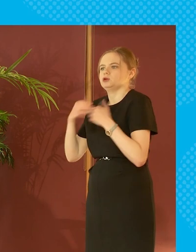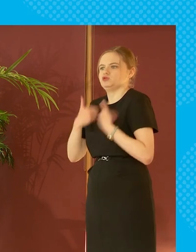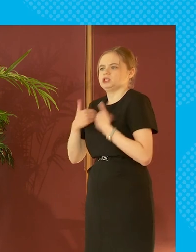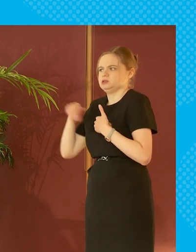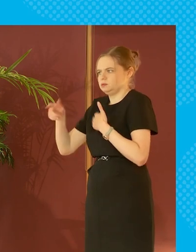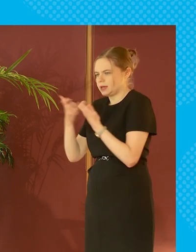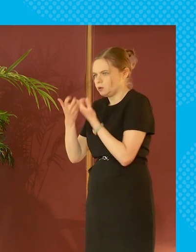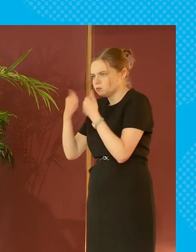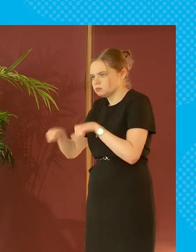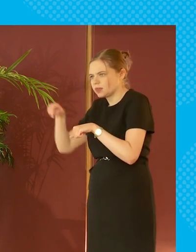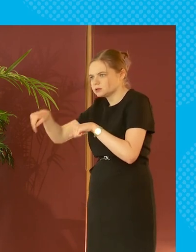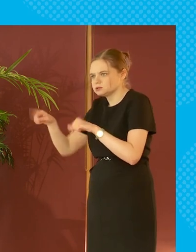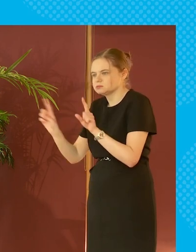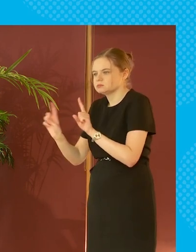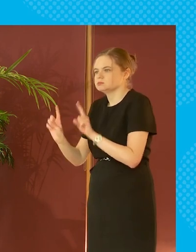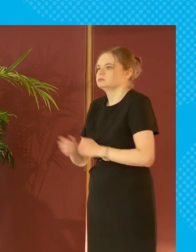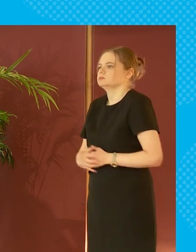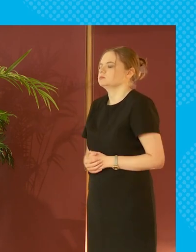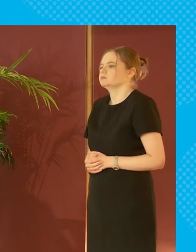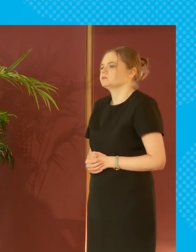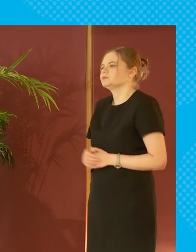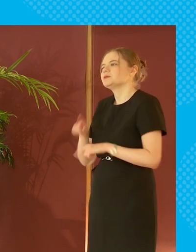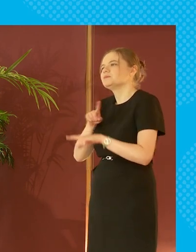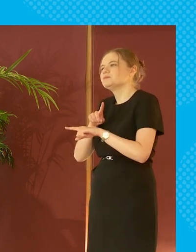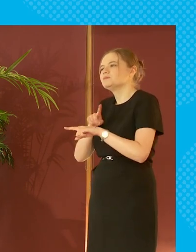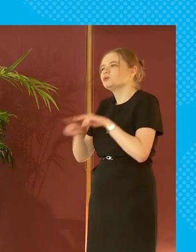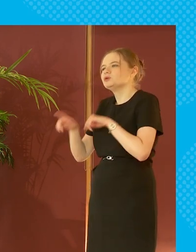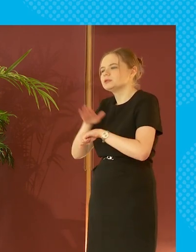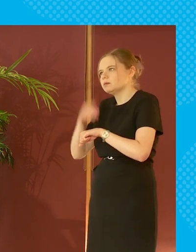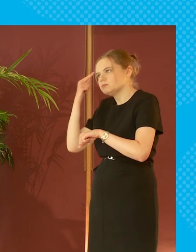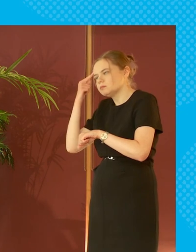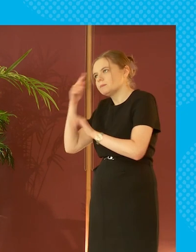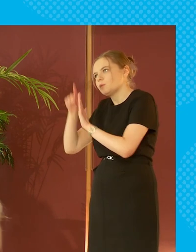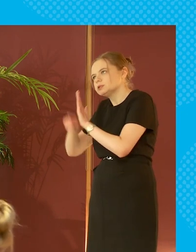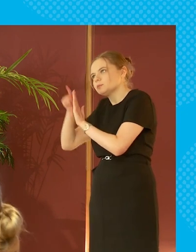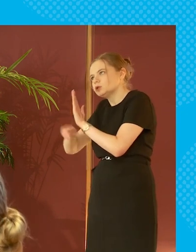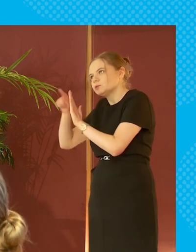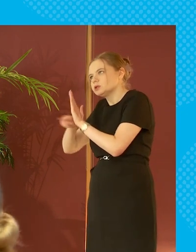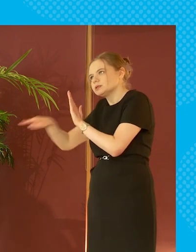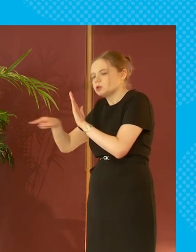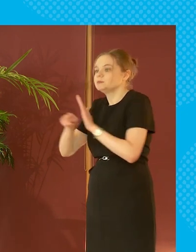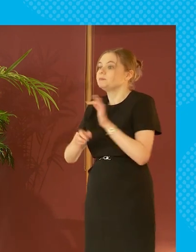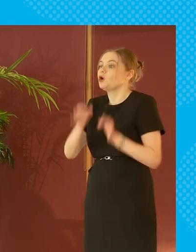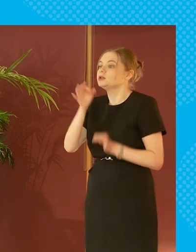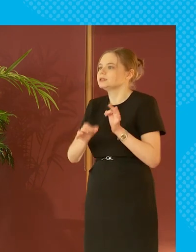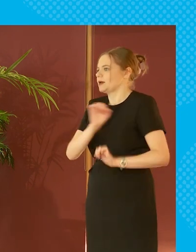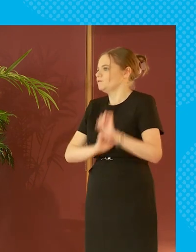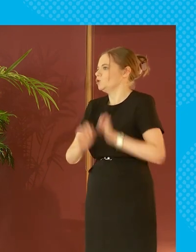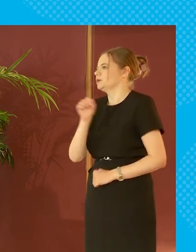about that seems to me that get preoccupied with policy and avoid politics